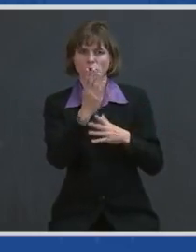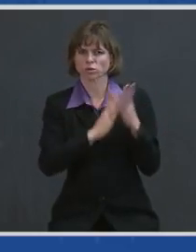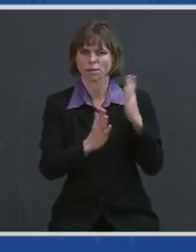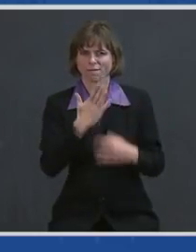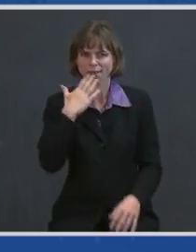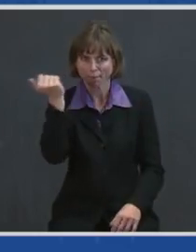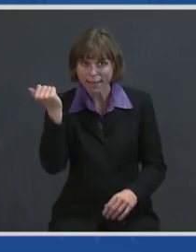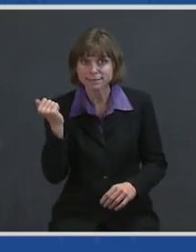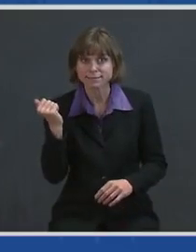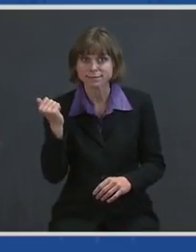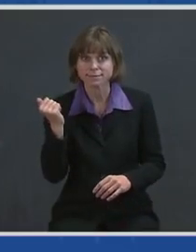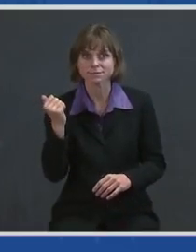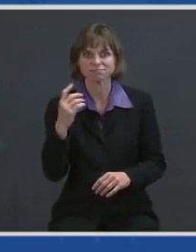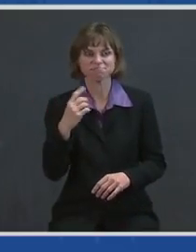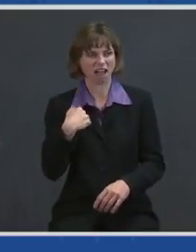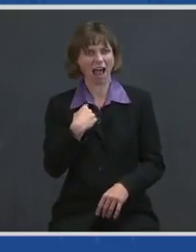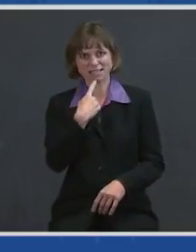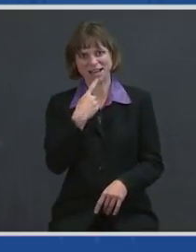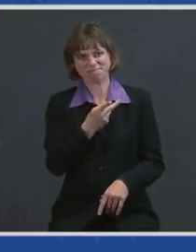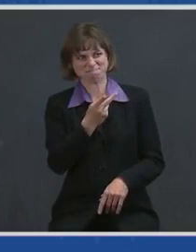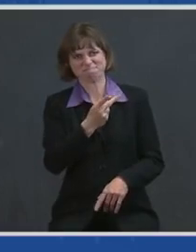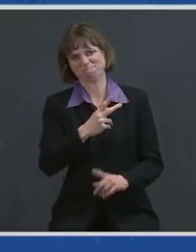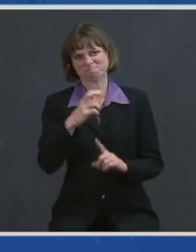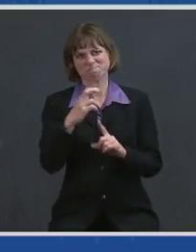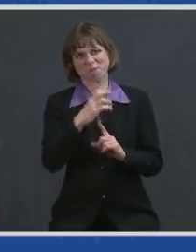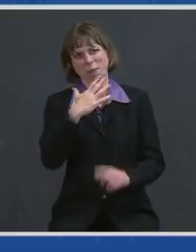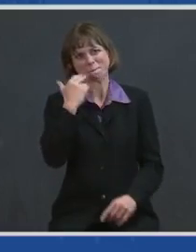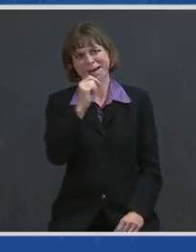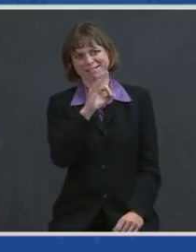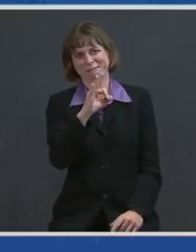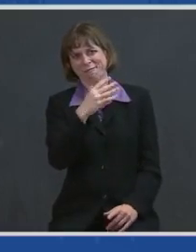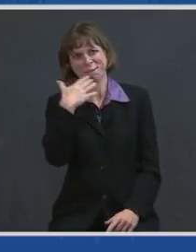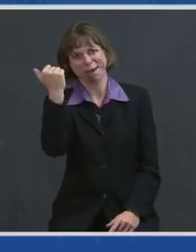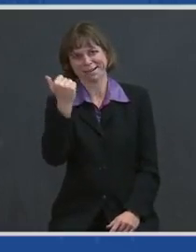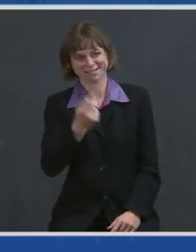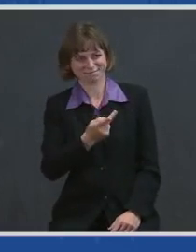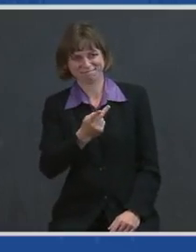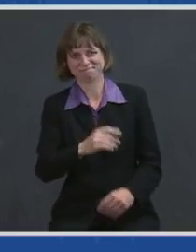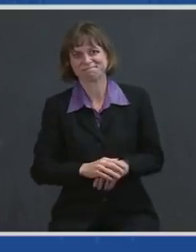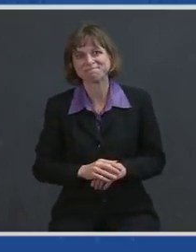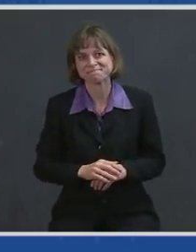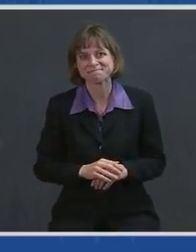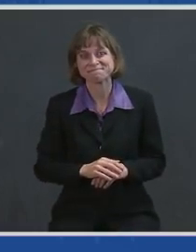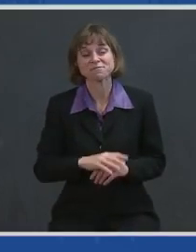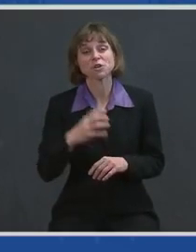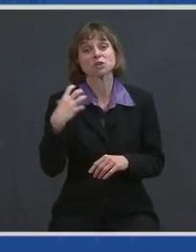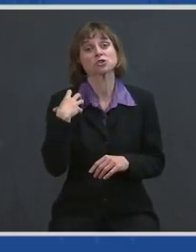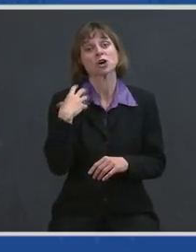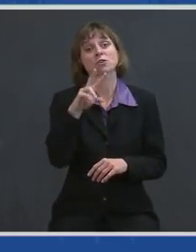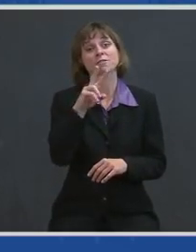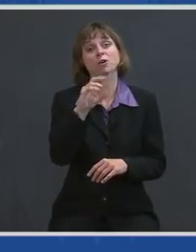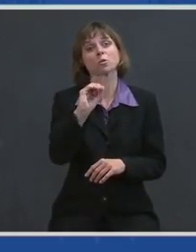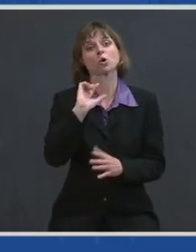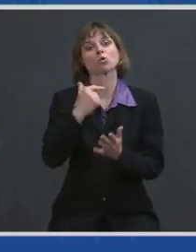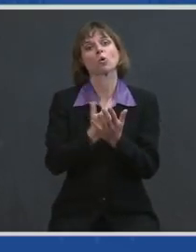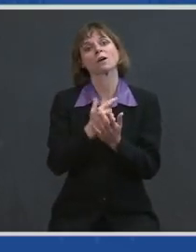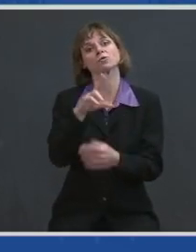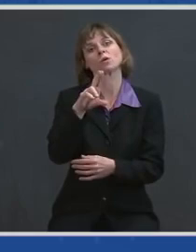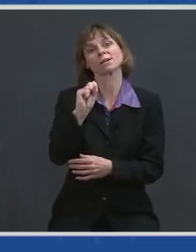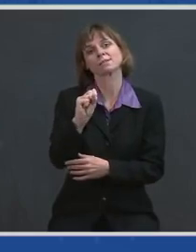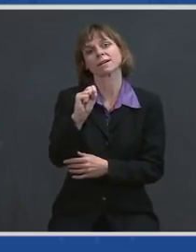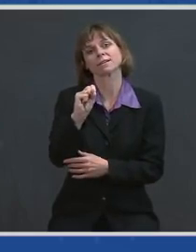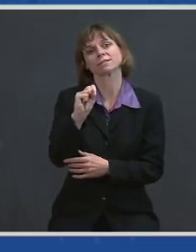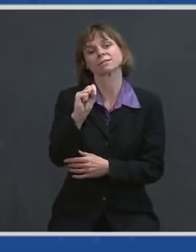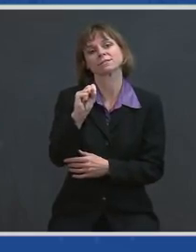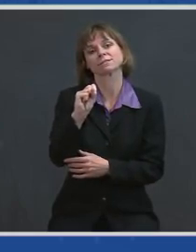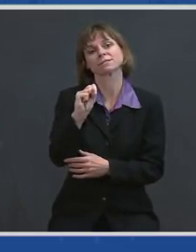And in fact, I would say the best of the best. General Van Ovost graduated from the United States Air Force Academy